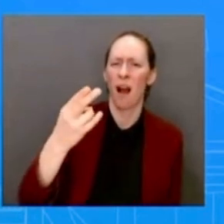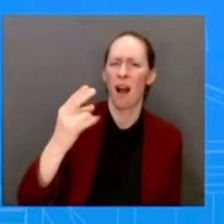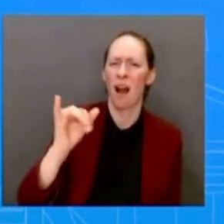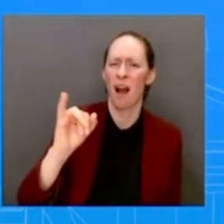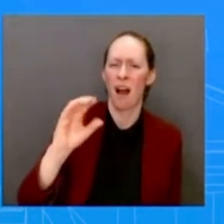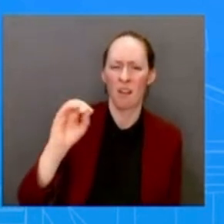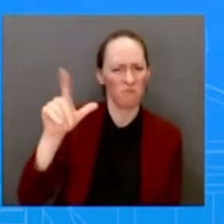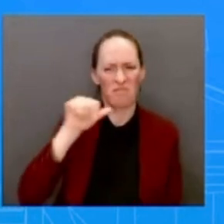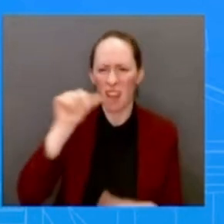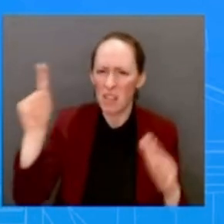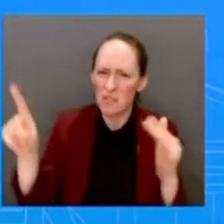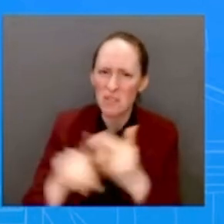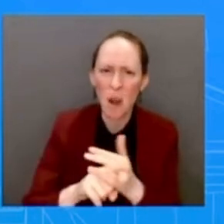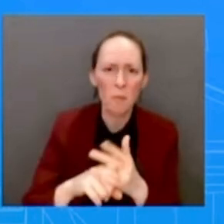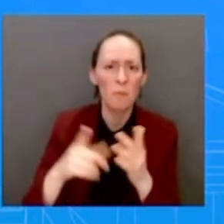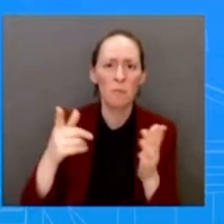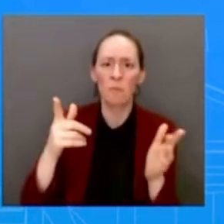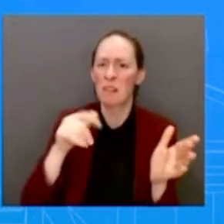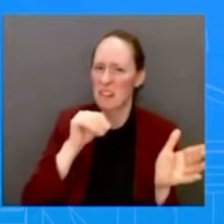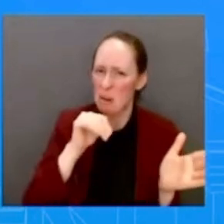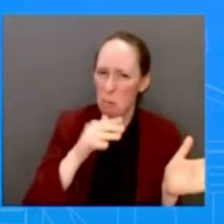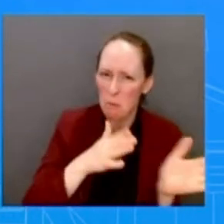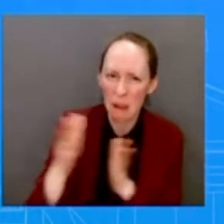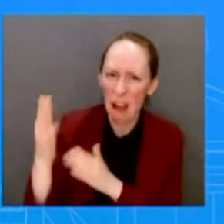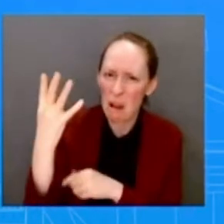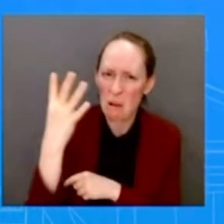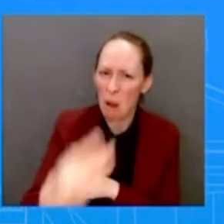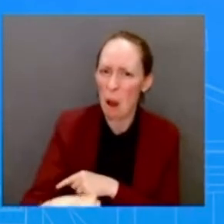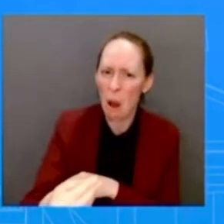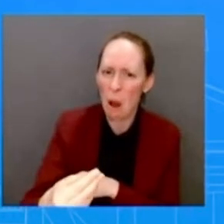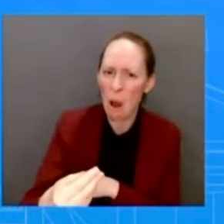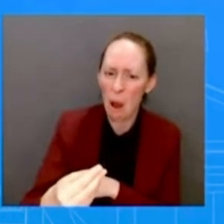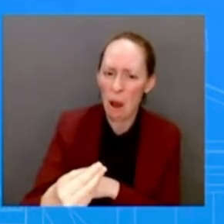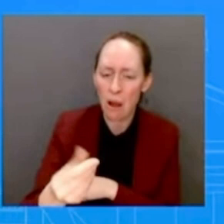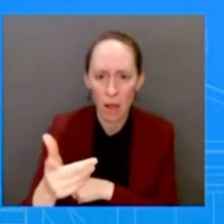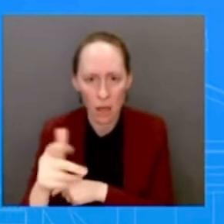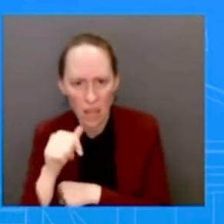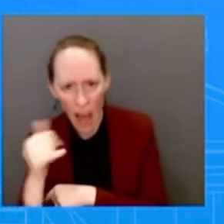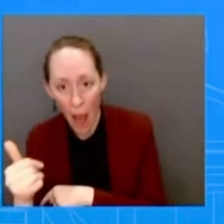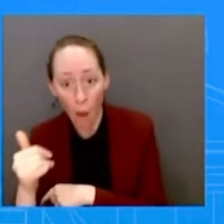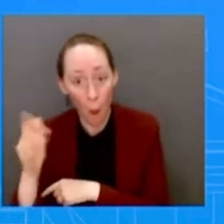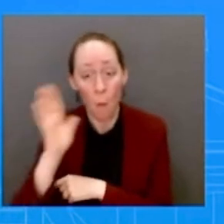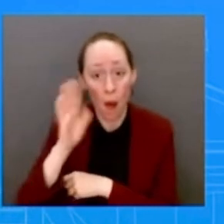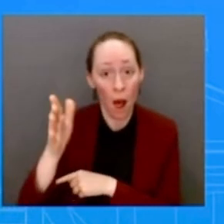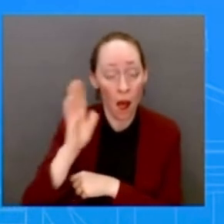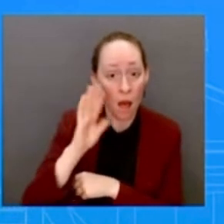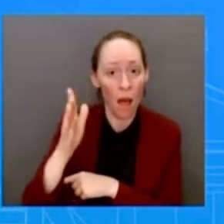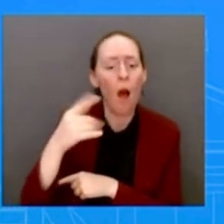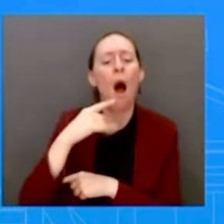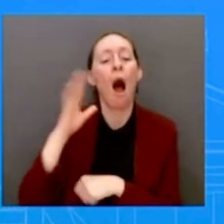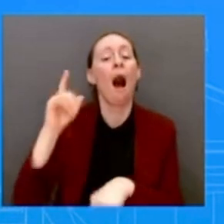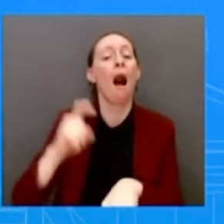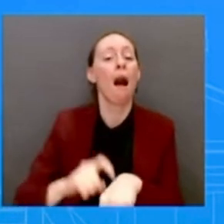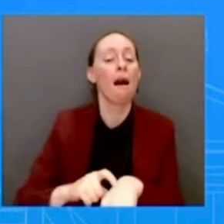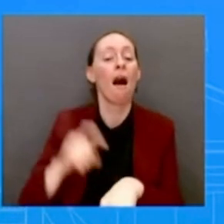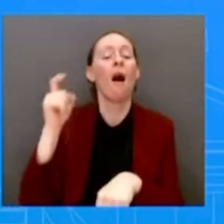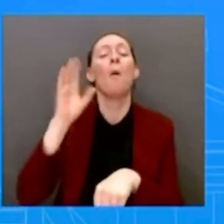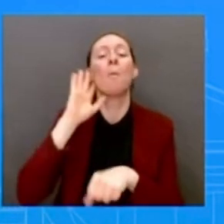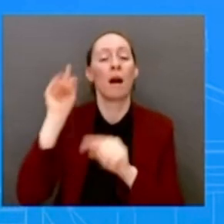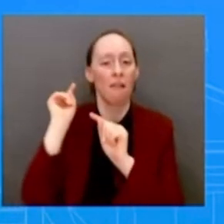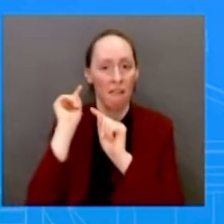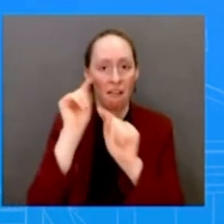as you heard from the president. himself says, okay, we're going to go there at some point. At some point. Okay, so there's a political, critical mass that has been building.